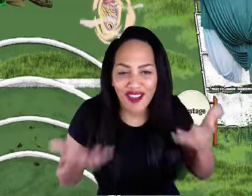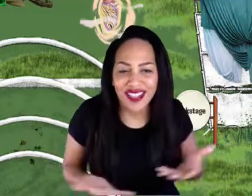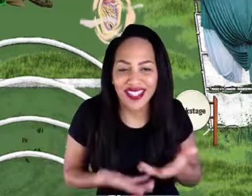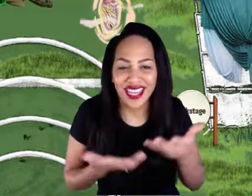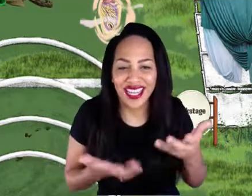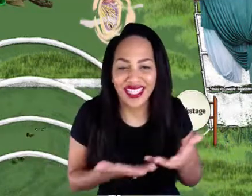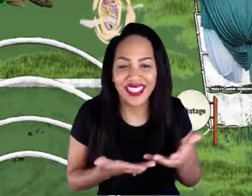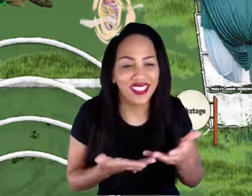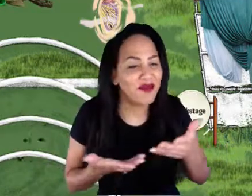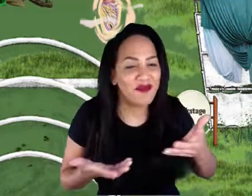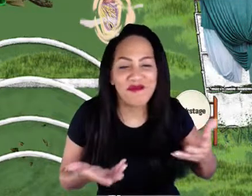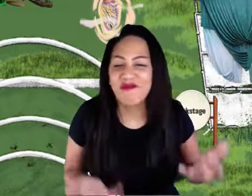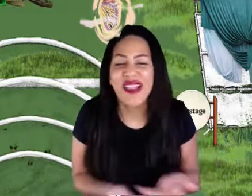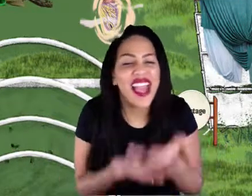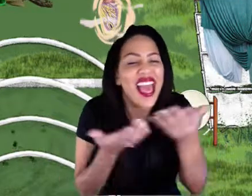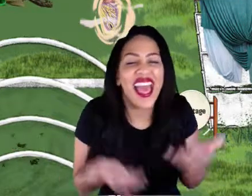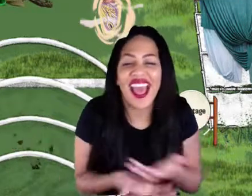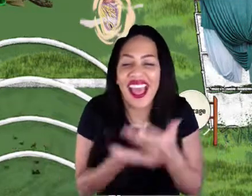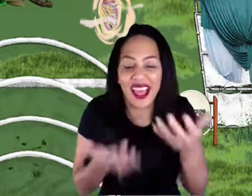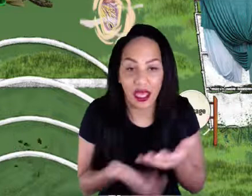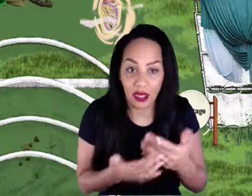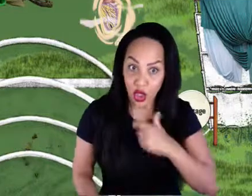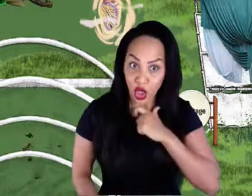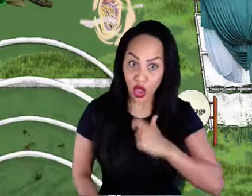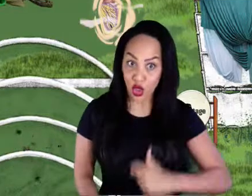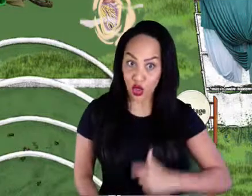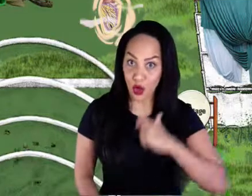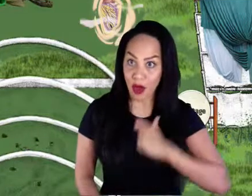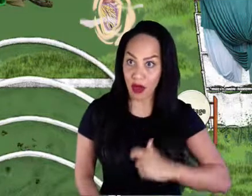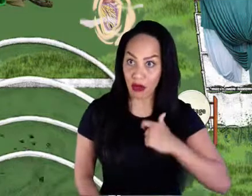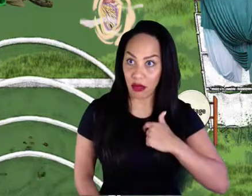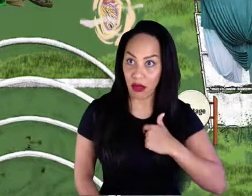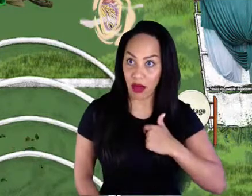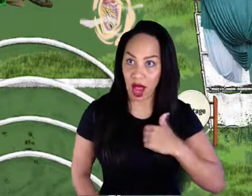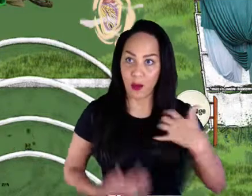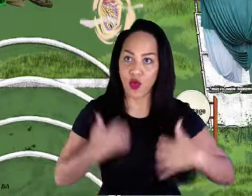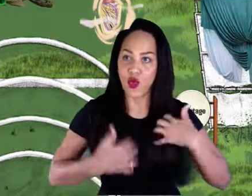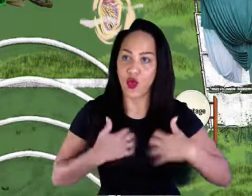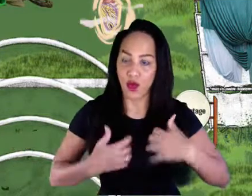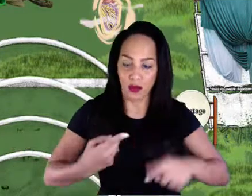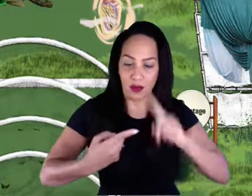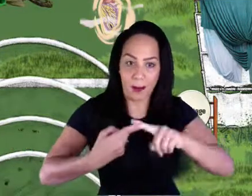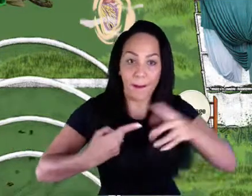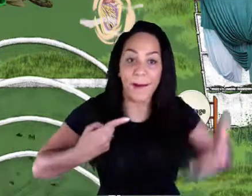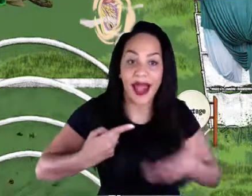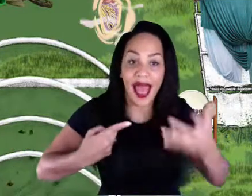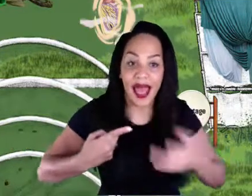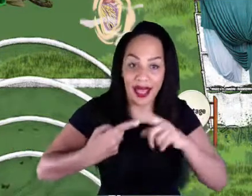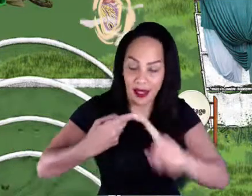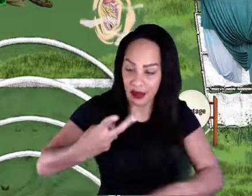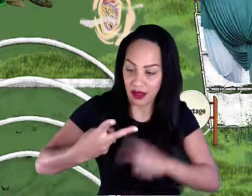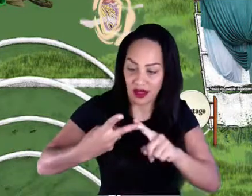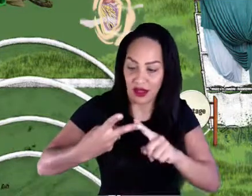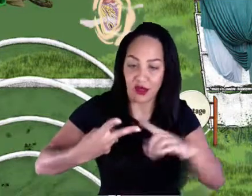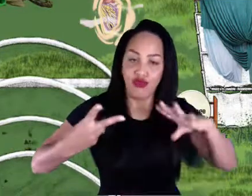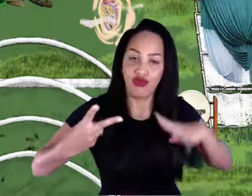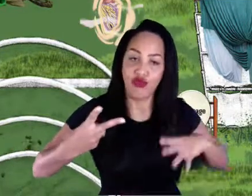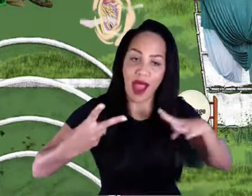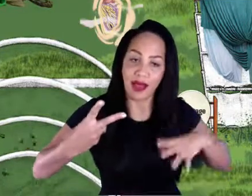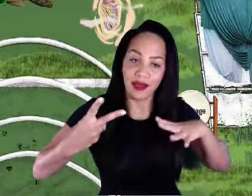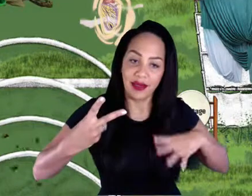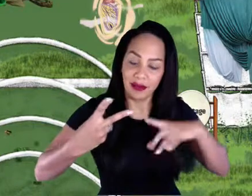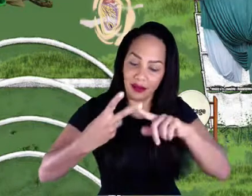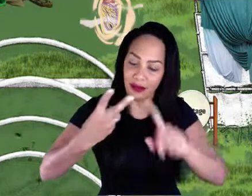three things. One is one is play. One is rest. And the other one is movement. And so